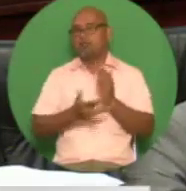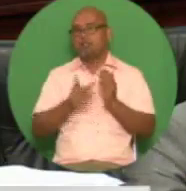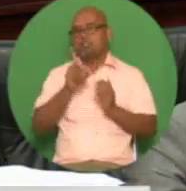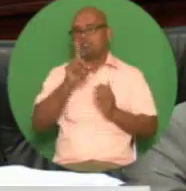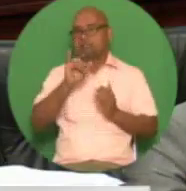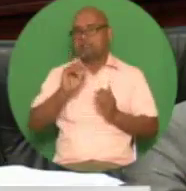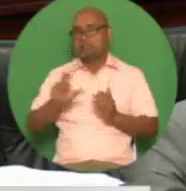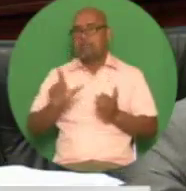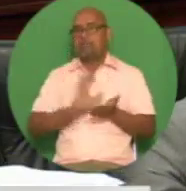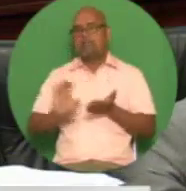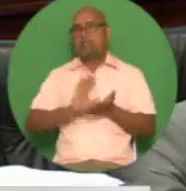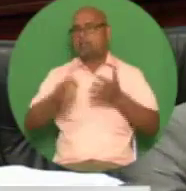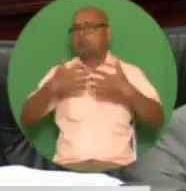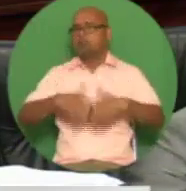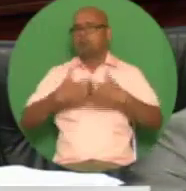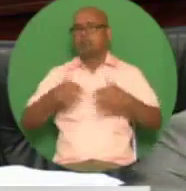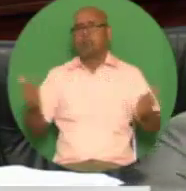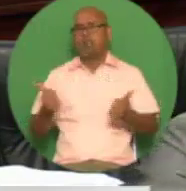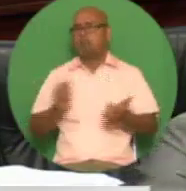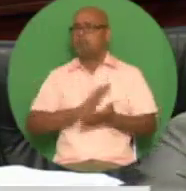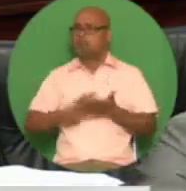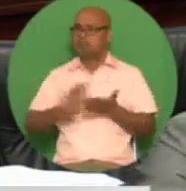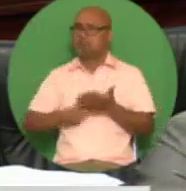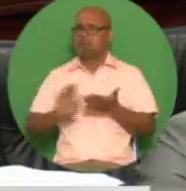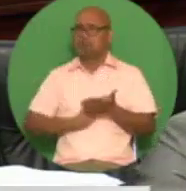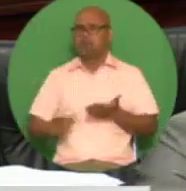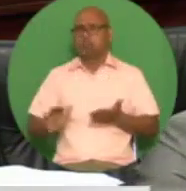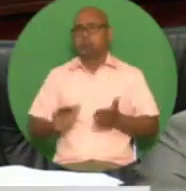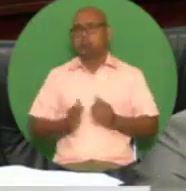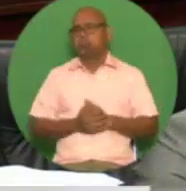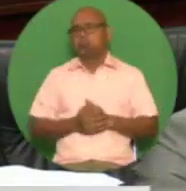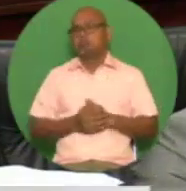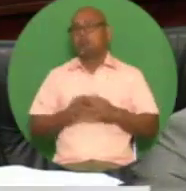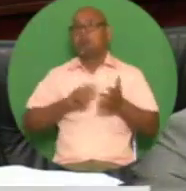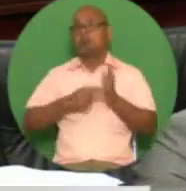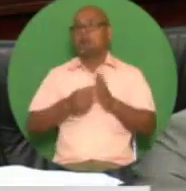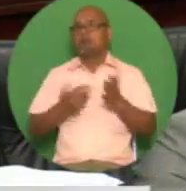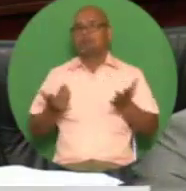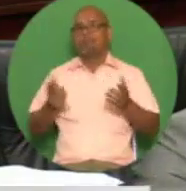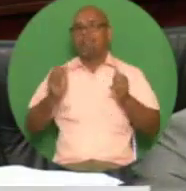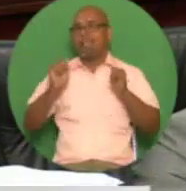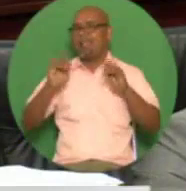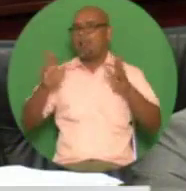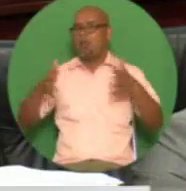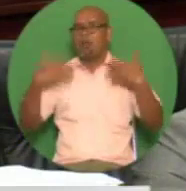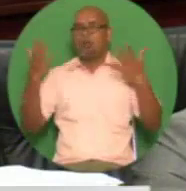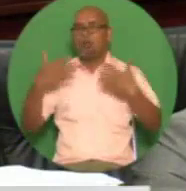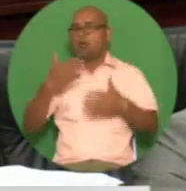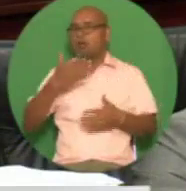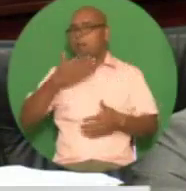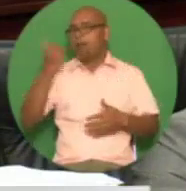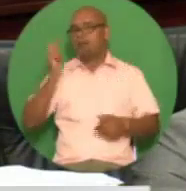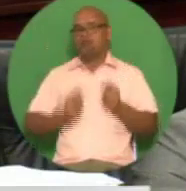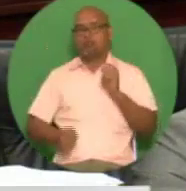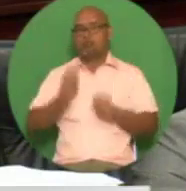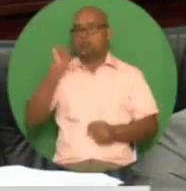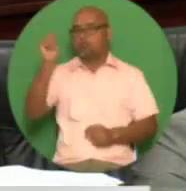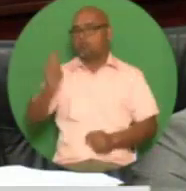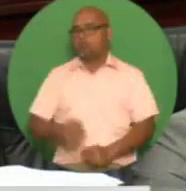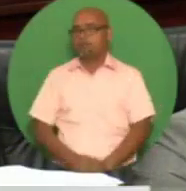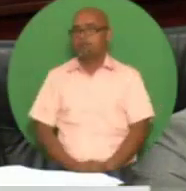vehicles resulting in significantly improved air quality better engine performance and improved fuel consumption